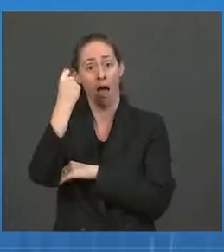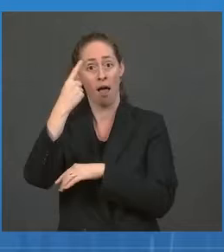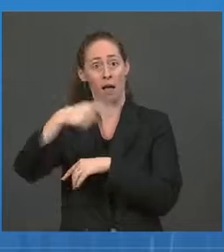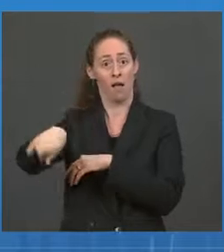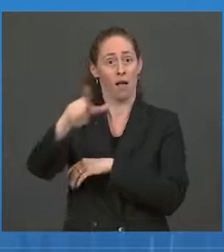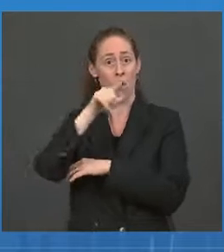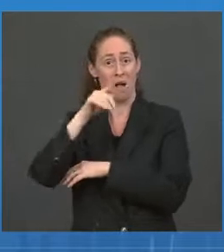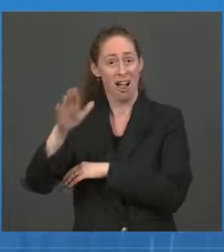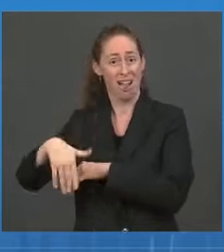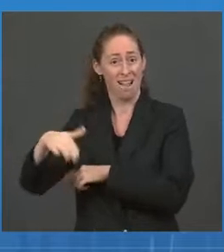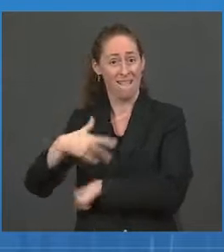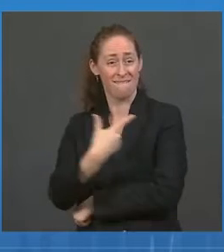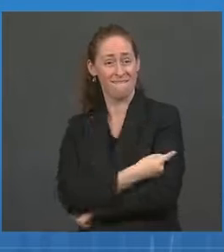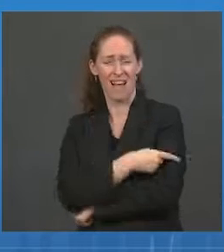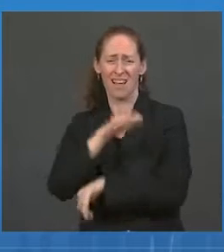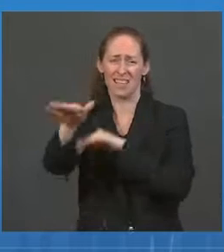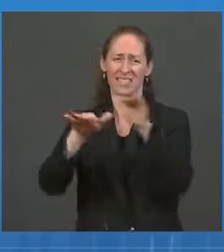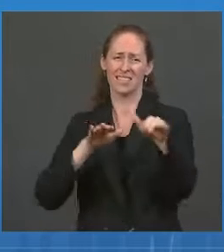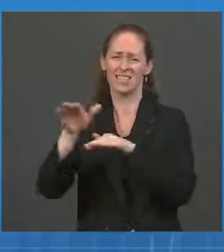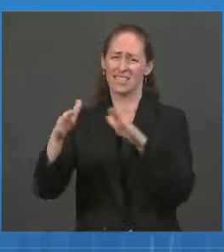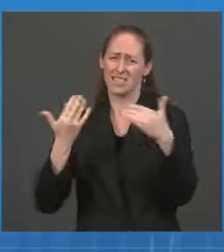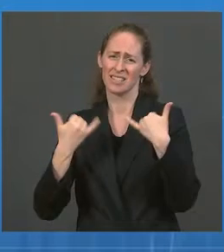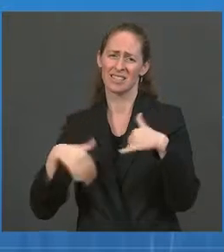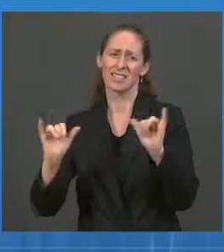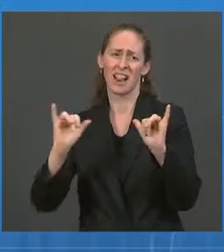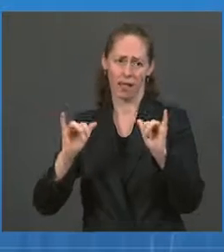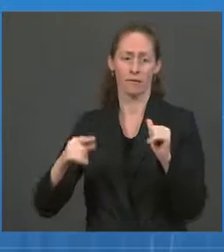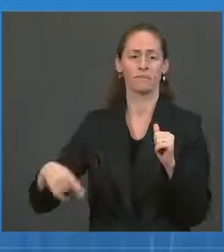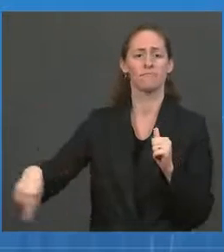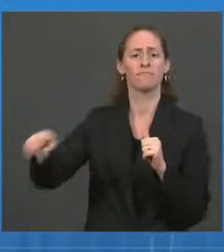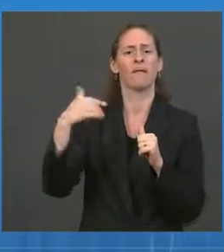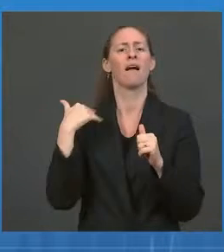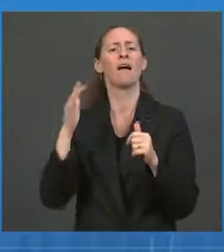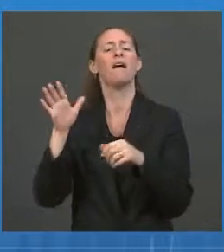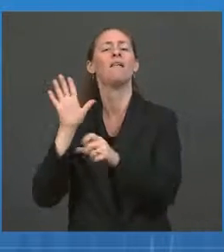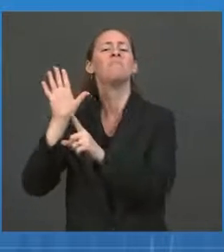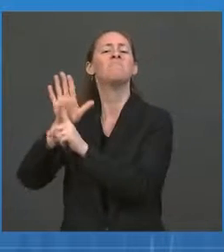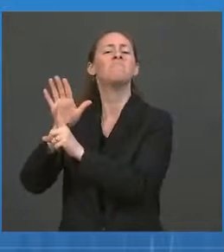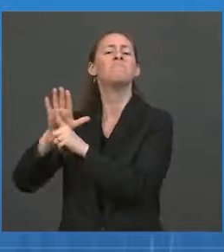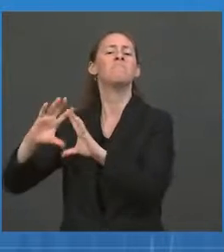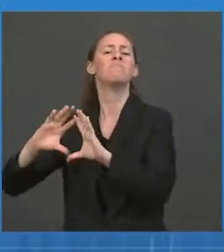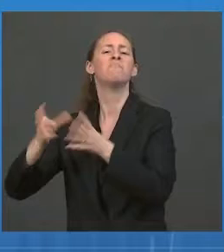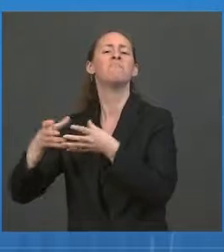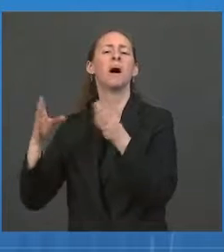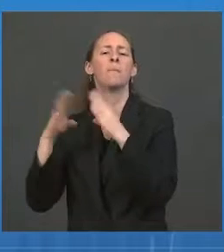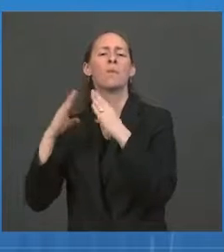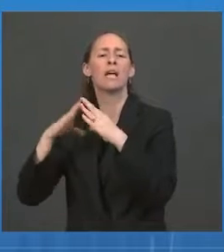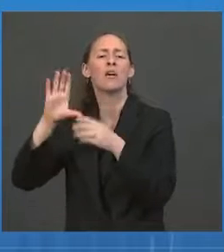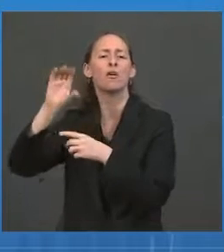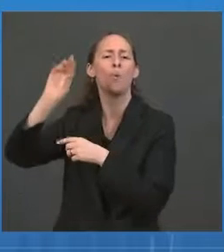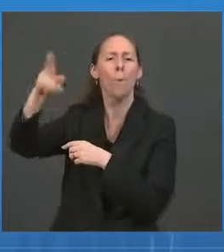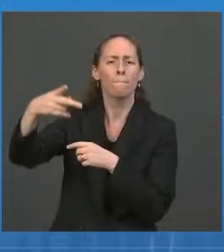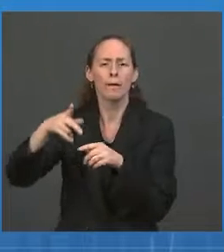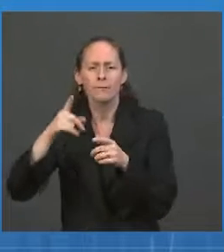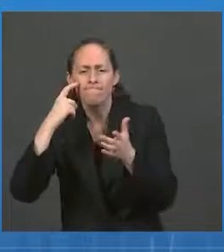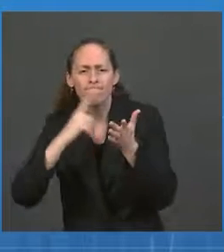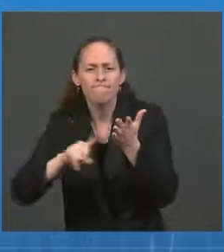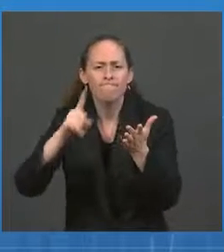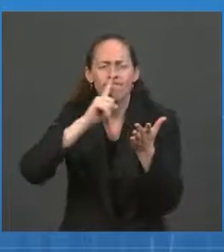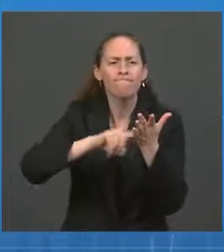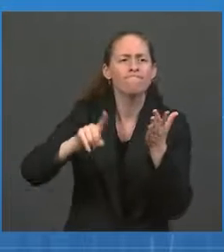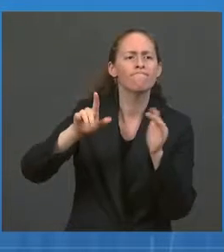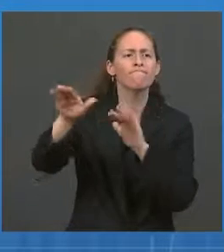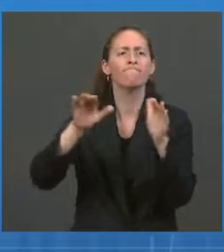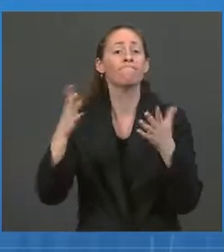Our COVID-19 Community Corps and other local organizations are doubling down on their outreach, during town halls, and having the one-on-one